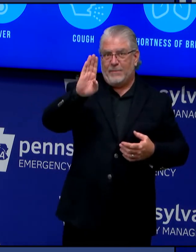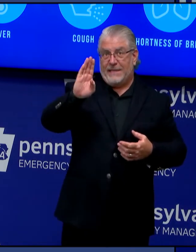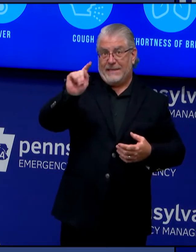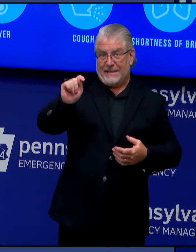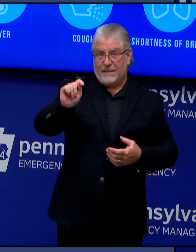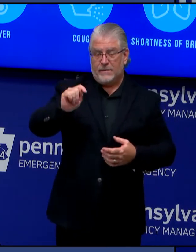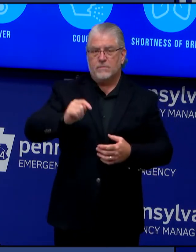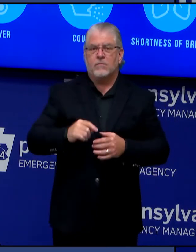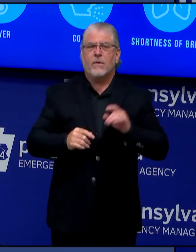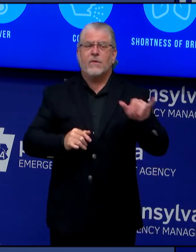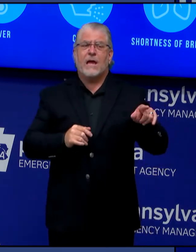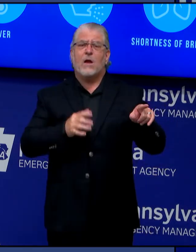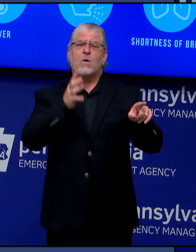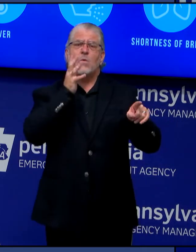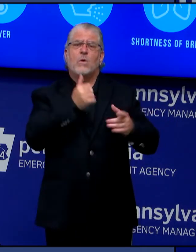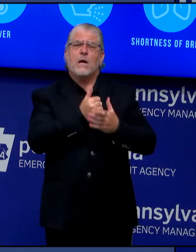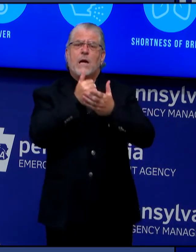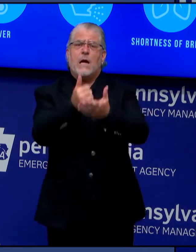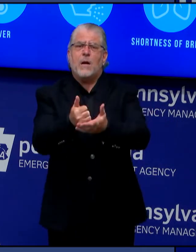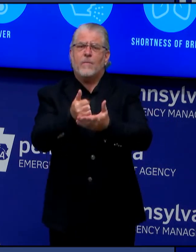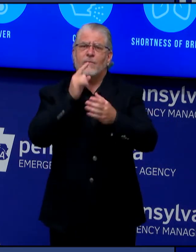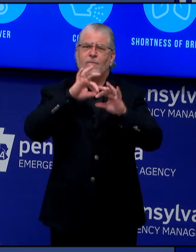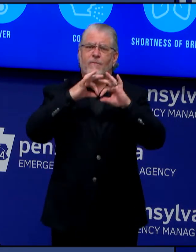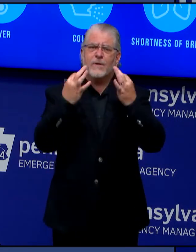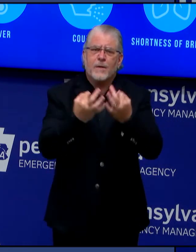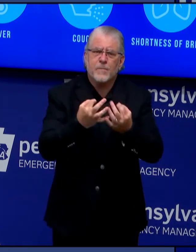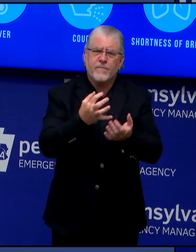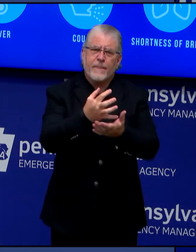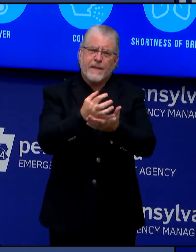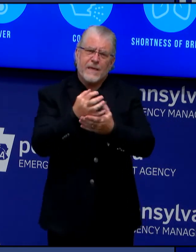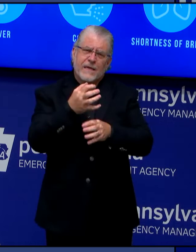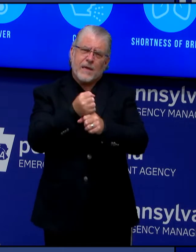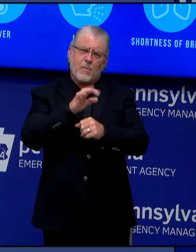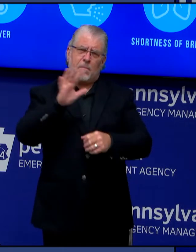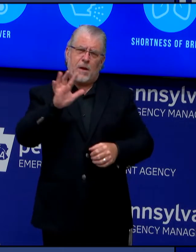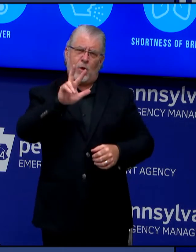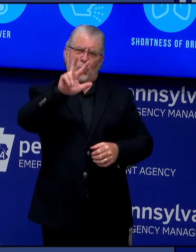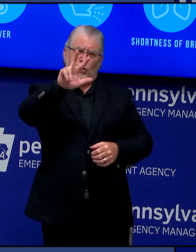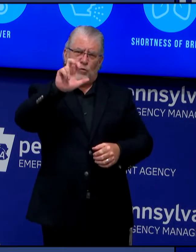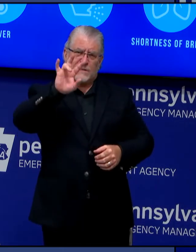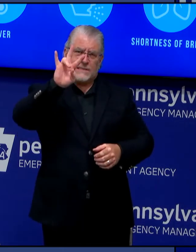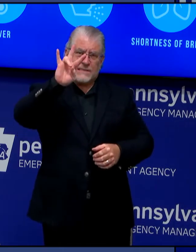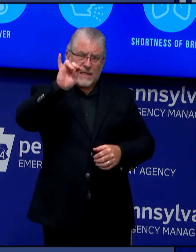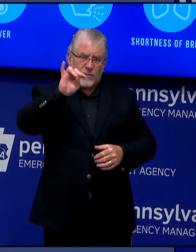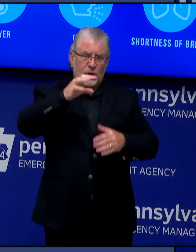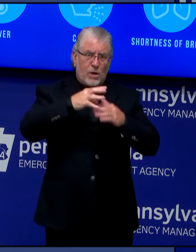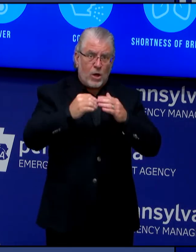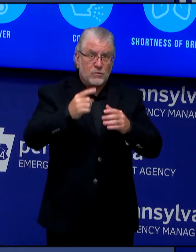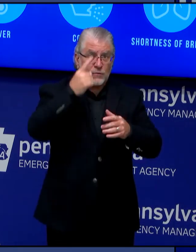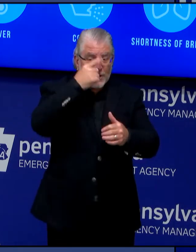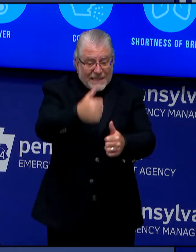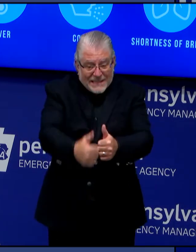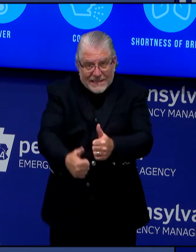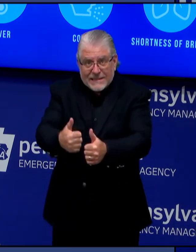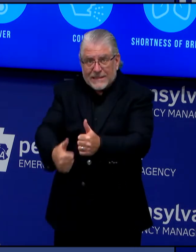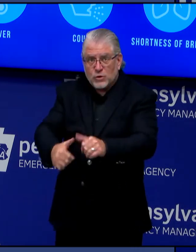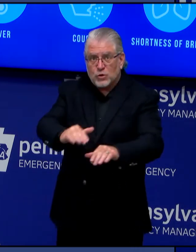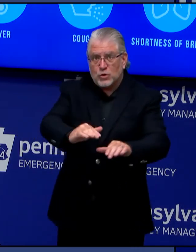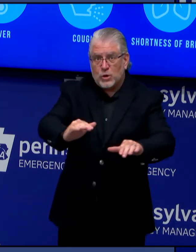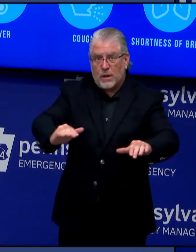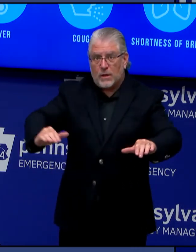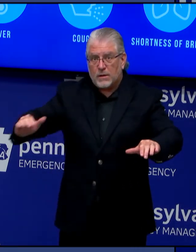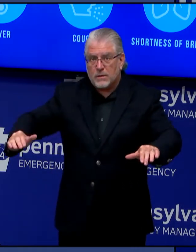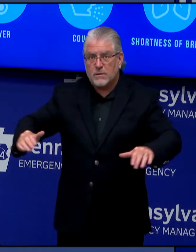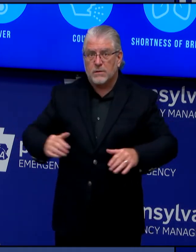receive about $370 per child, and benefits will be issued through an EBT card. If a family's